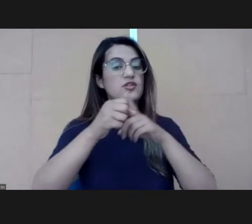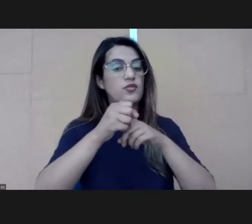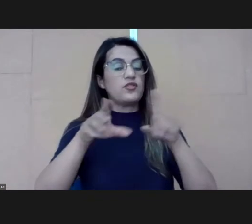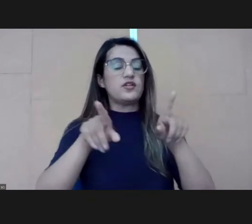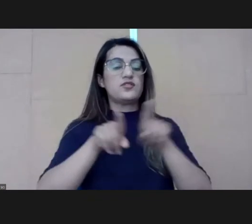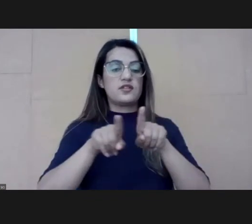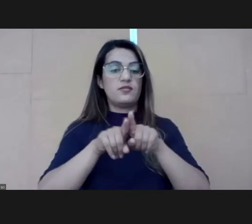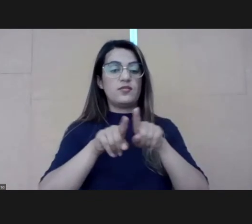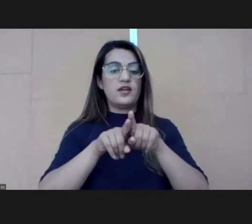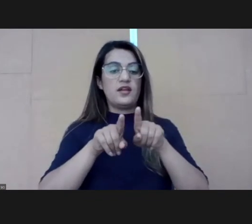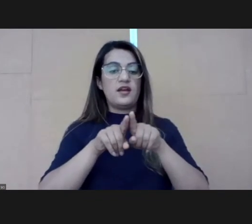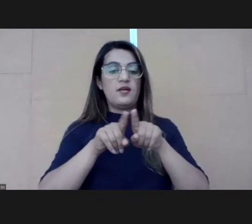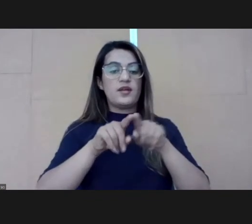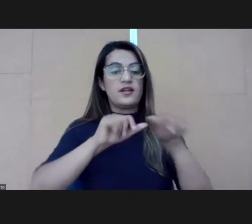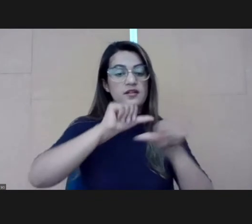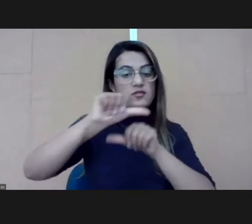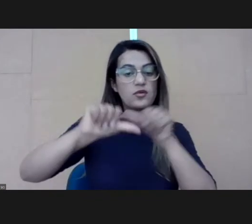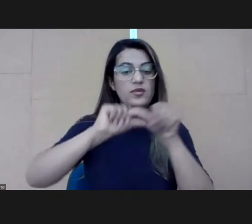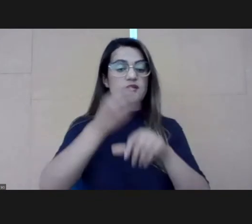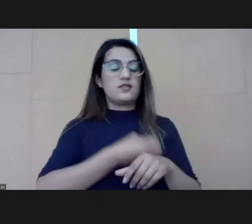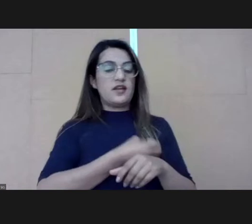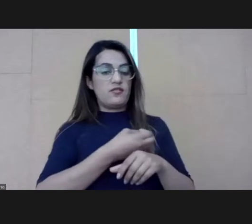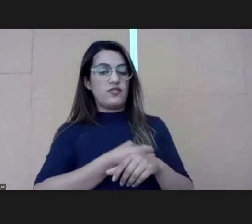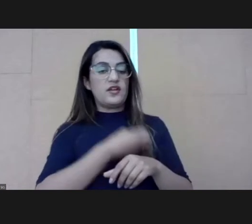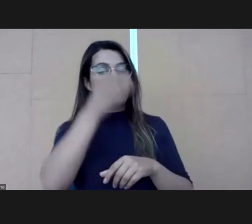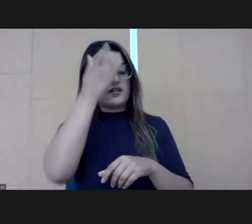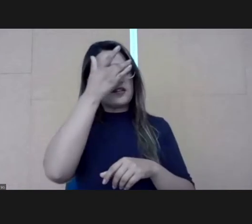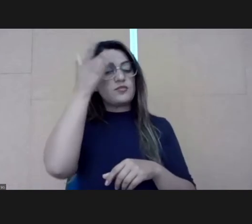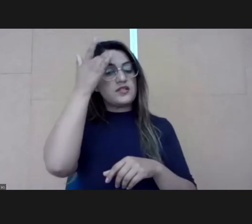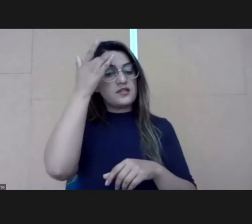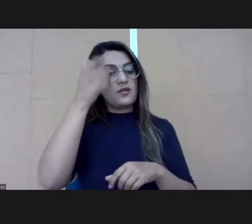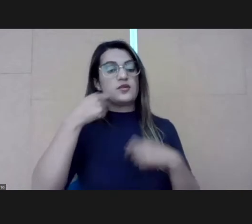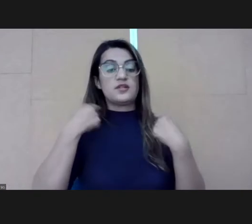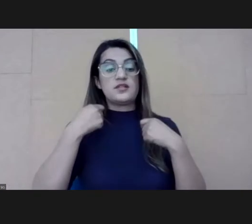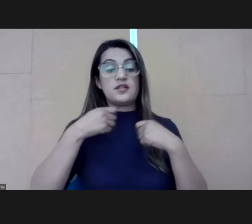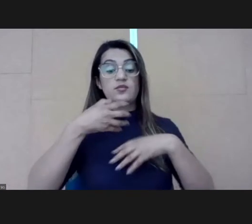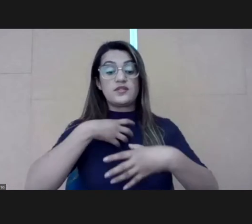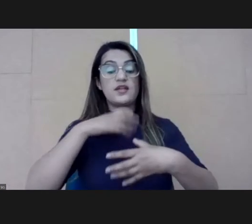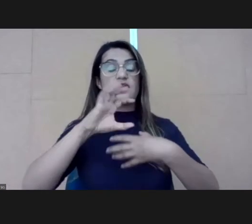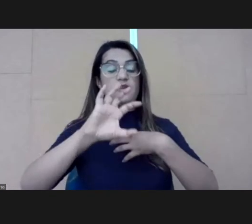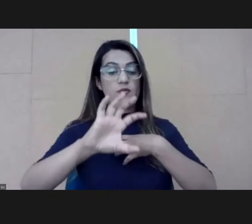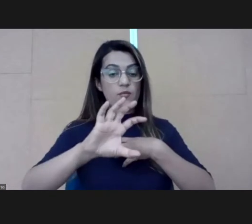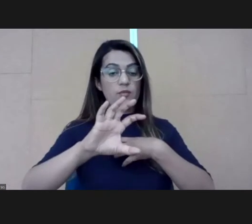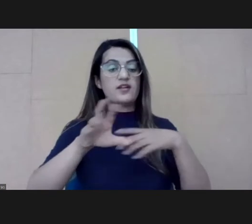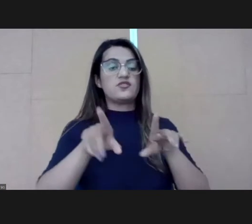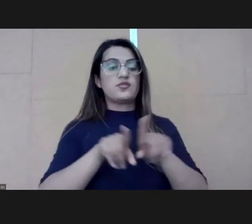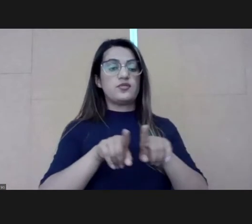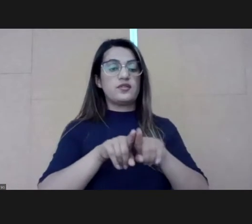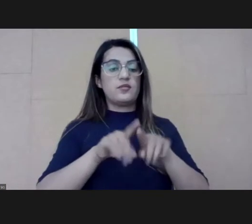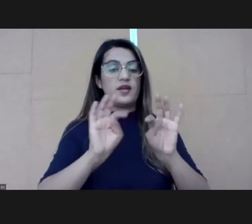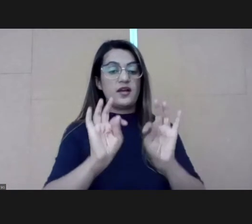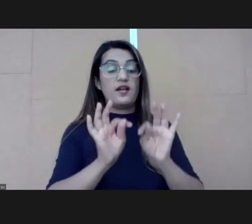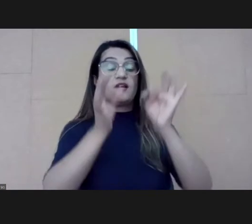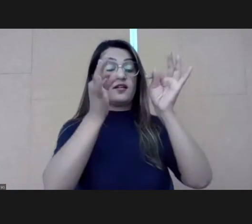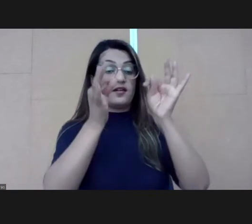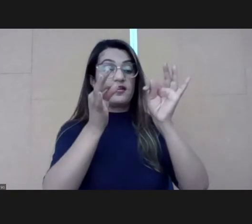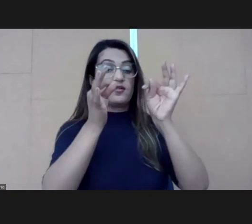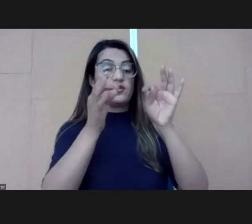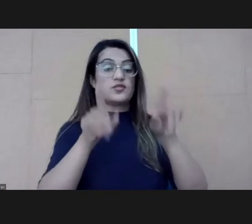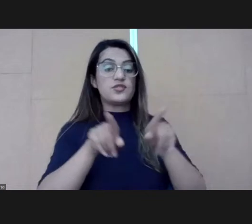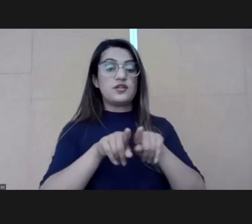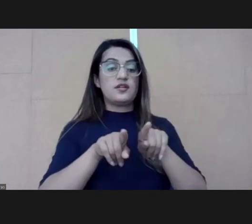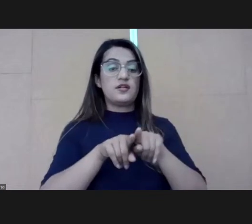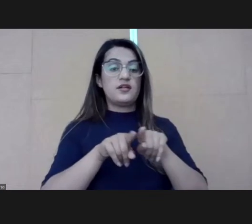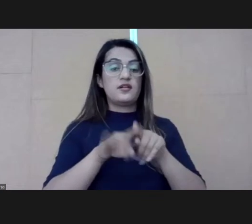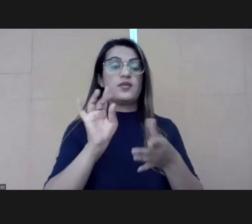empathetic and able to go beyond the technology and really reach out to their colleagues and employees is